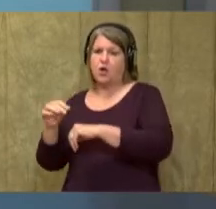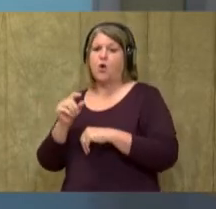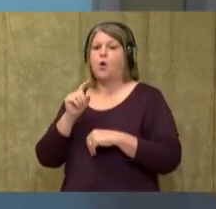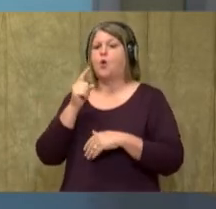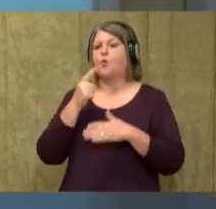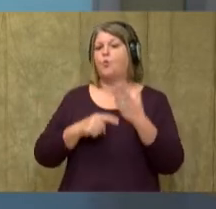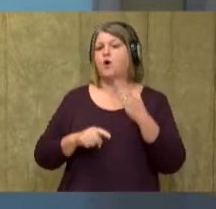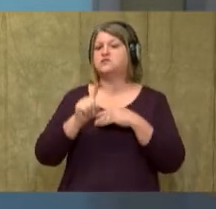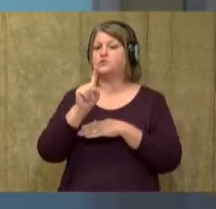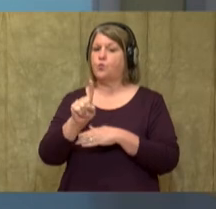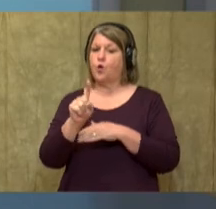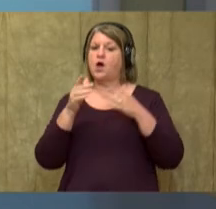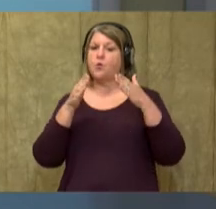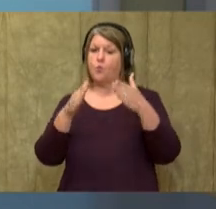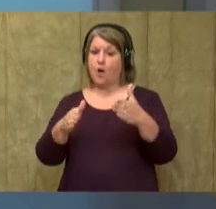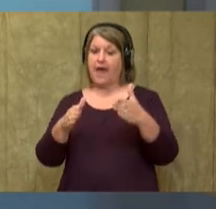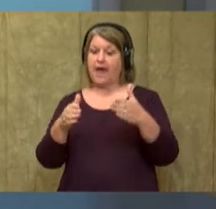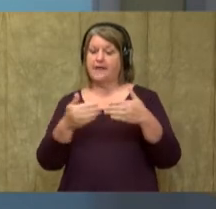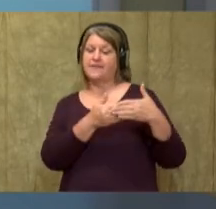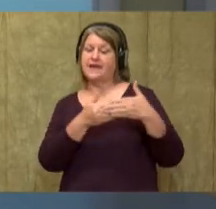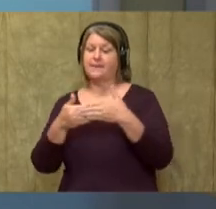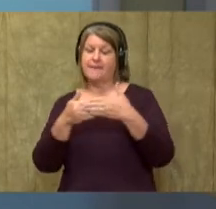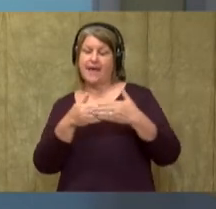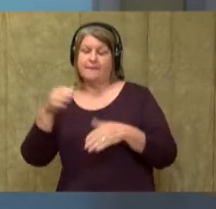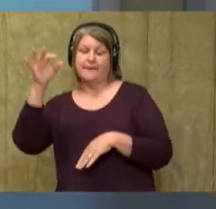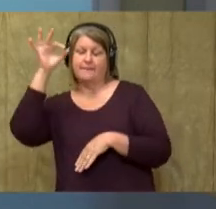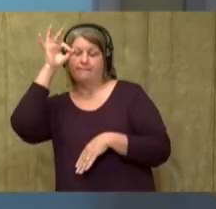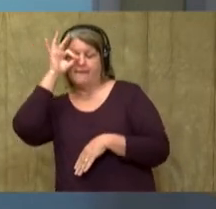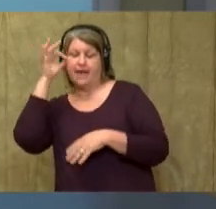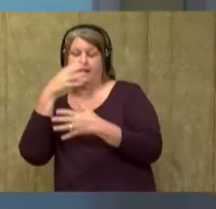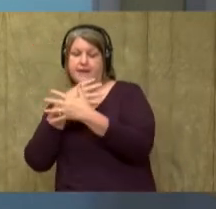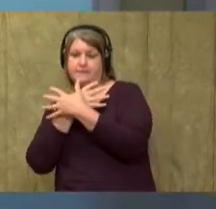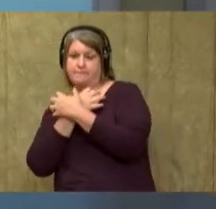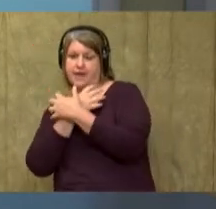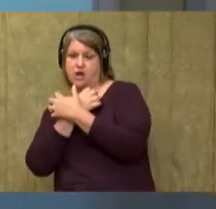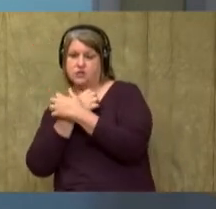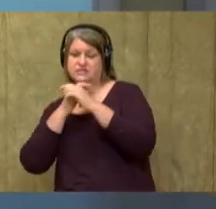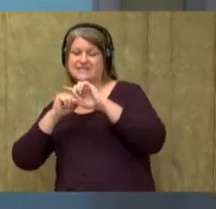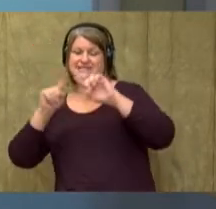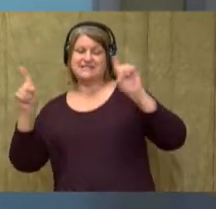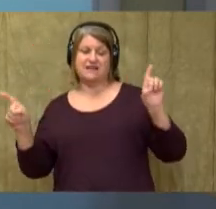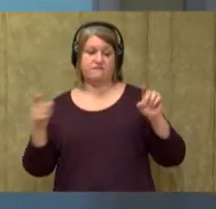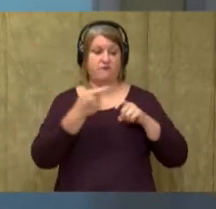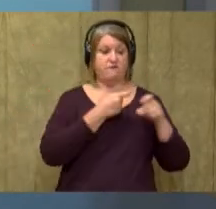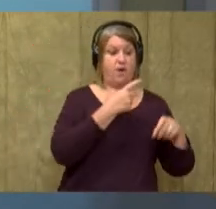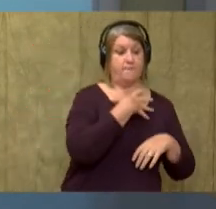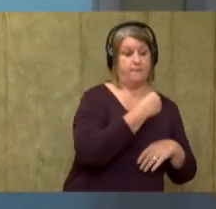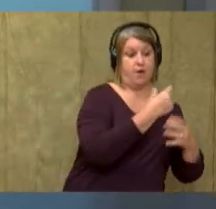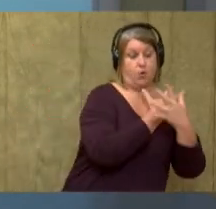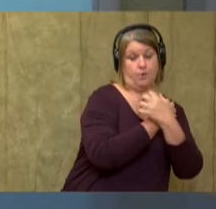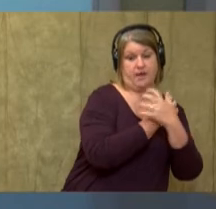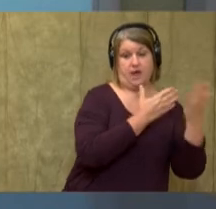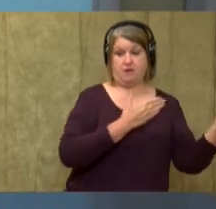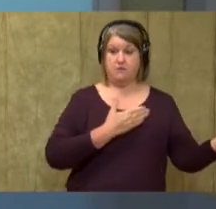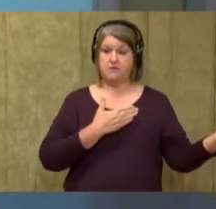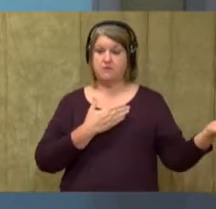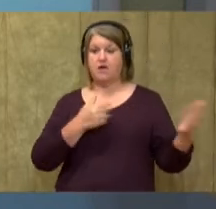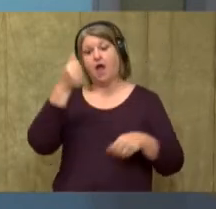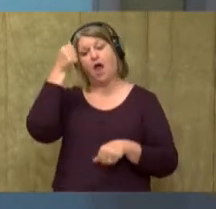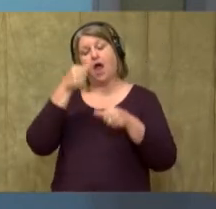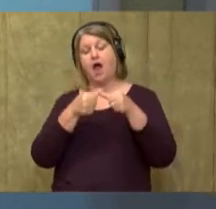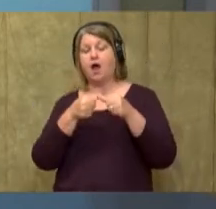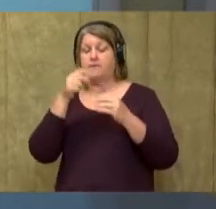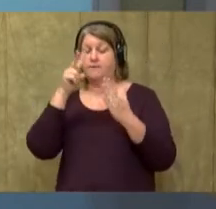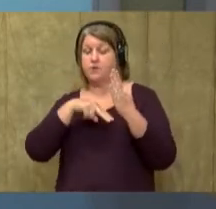that a baby panda is different from a baby polar bear? I remember reading that pandas